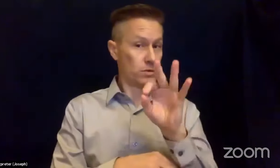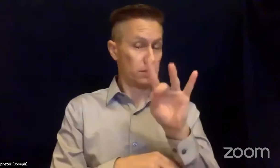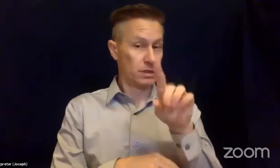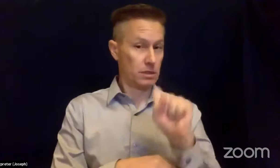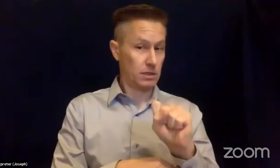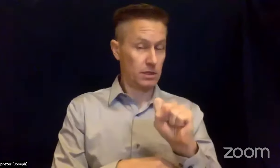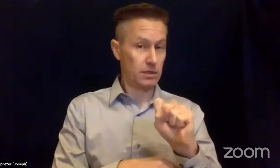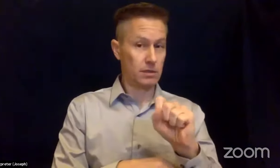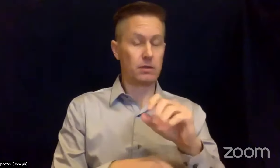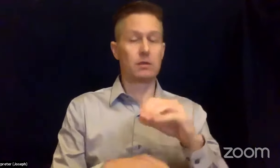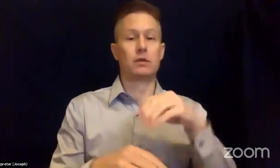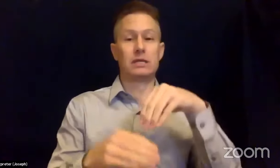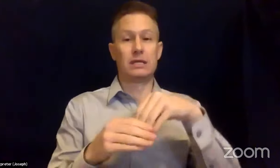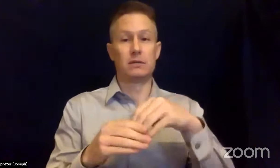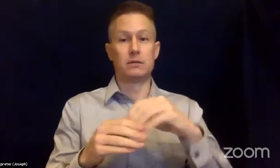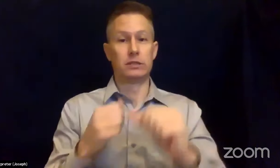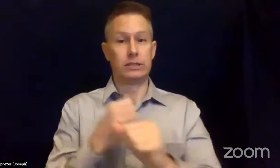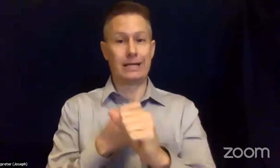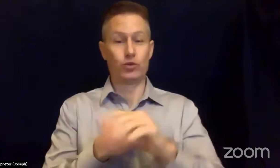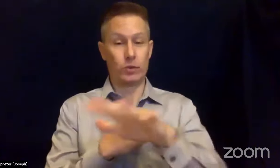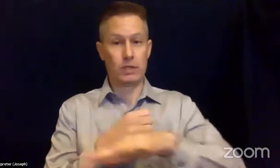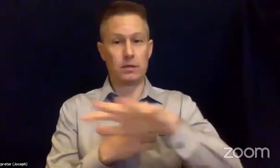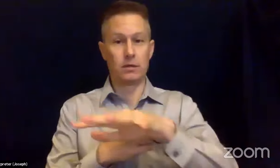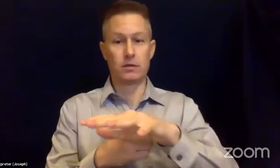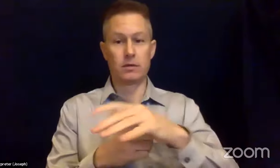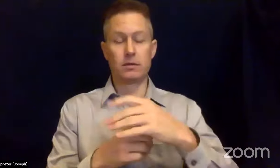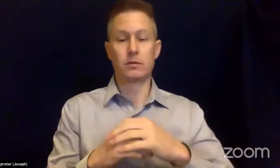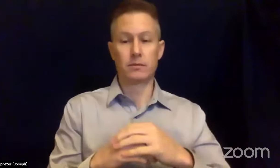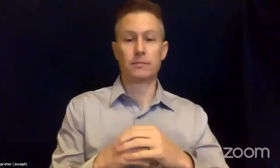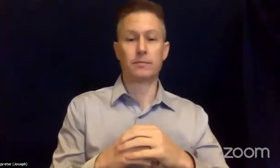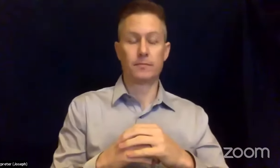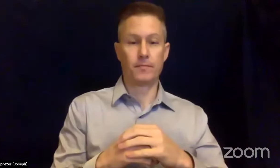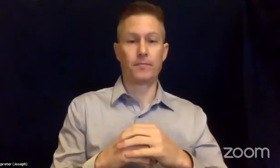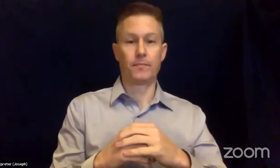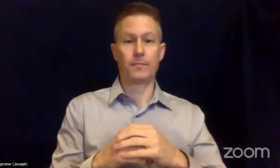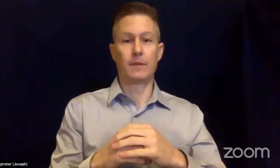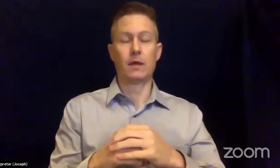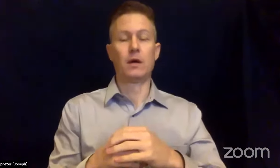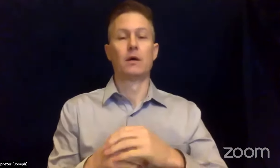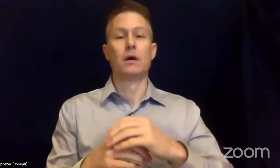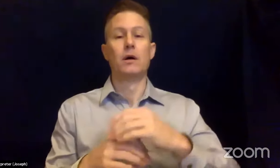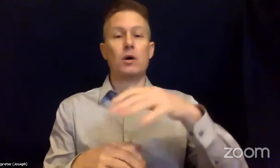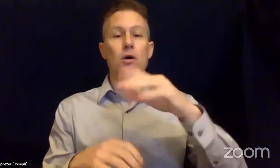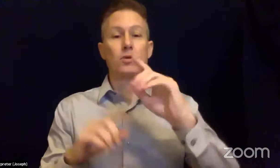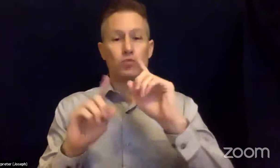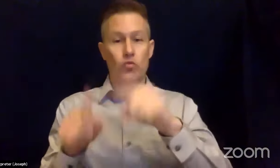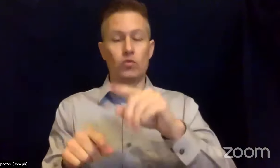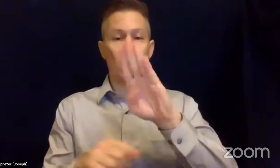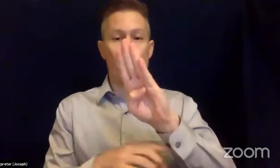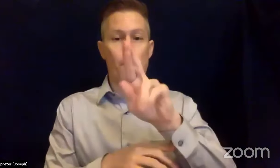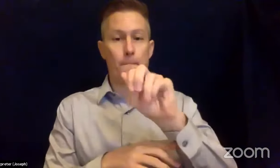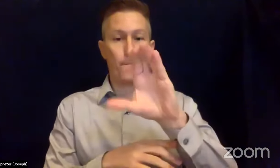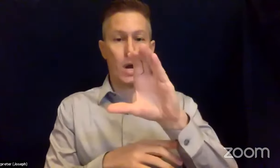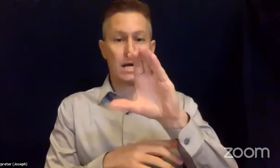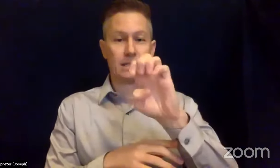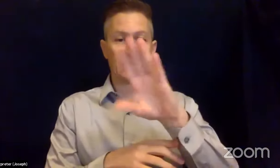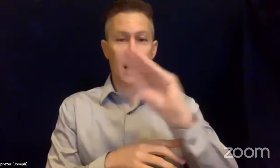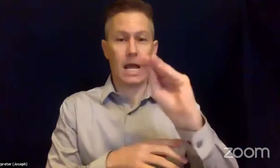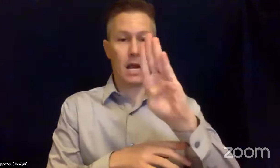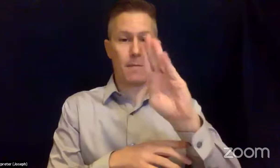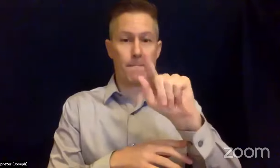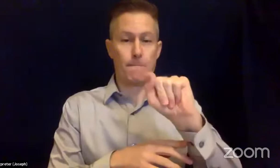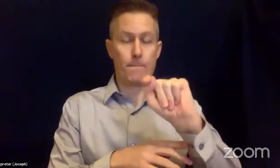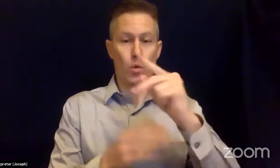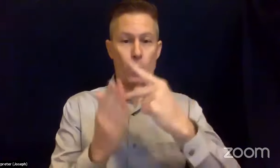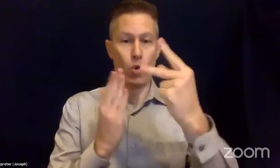brace and bolt program just mentioned by our friends at the California Earthquake Authority. Finally, let's remember